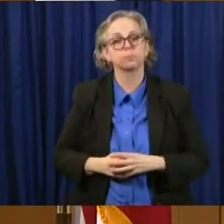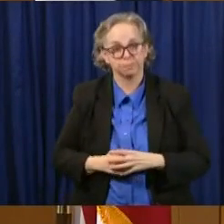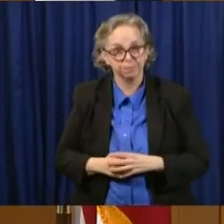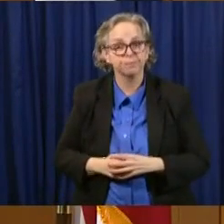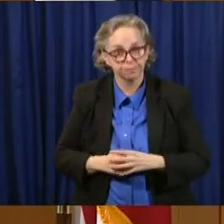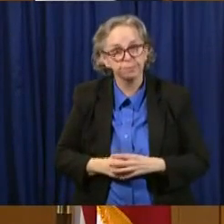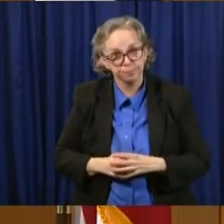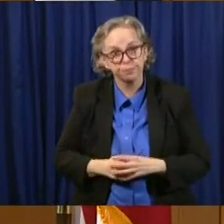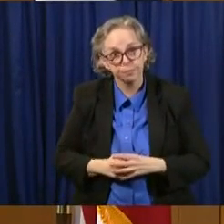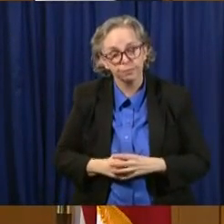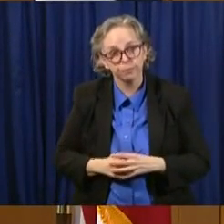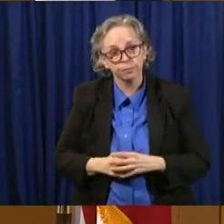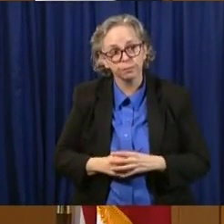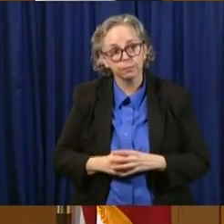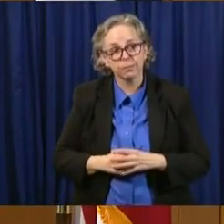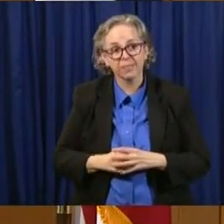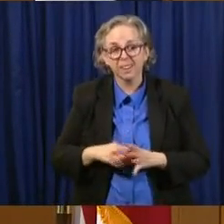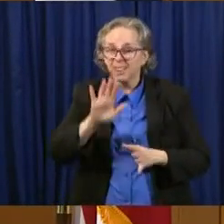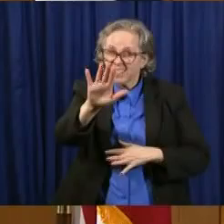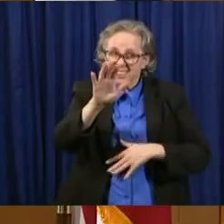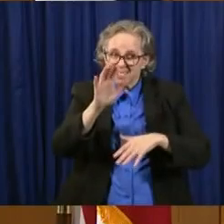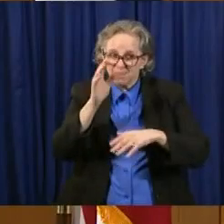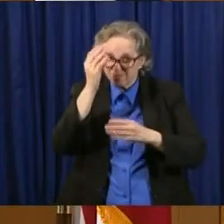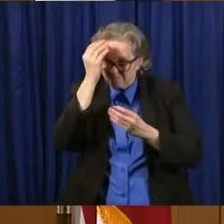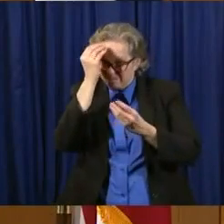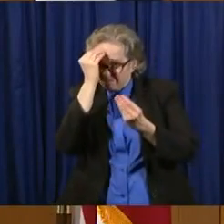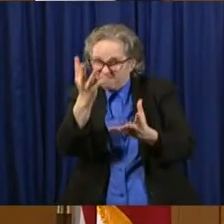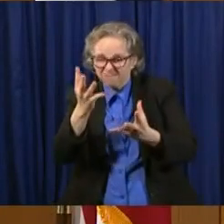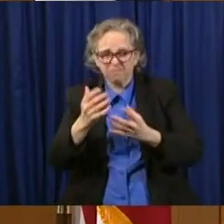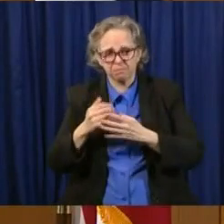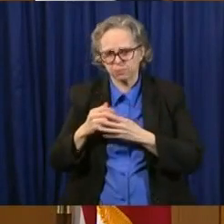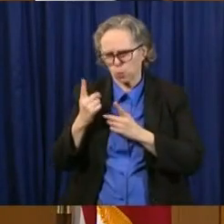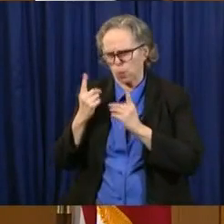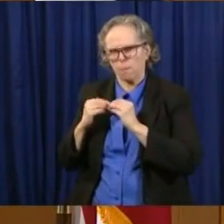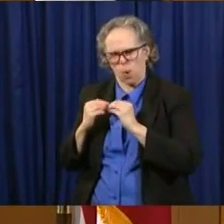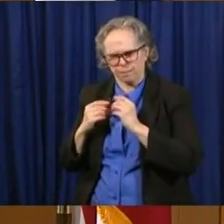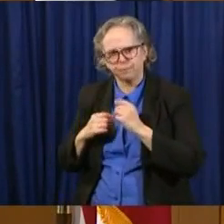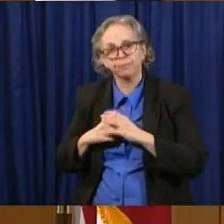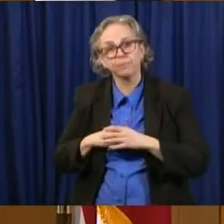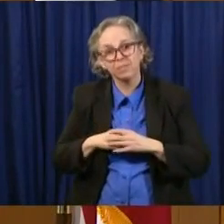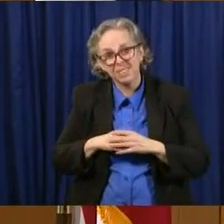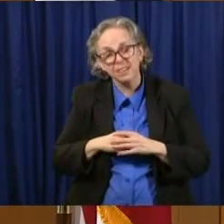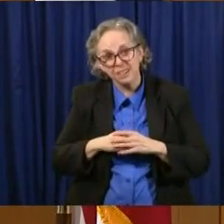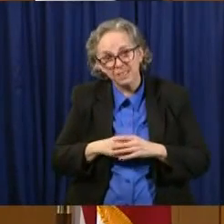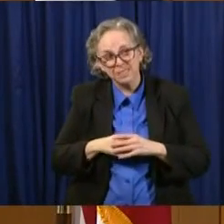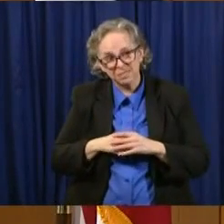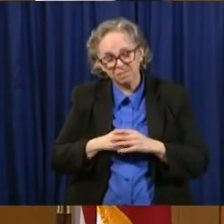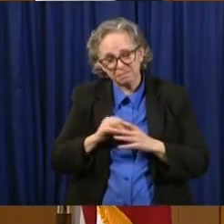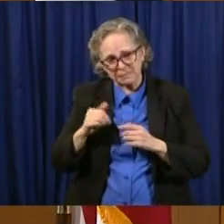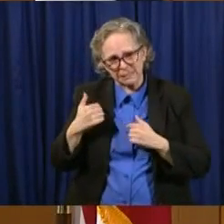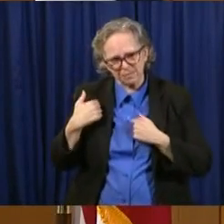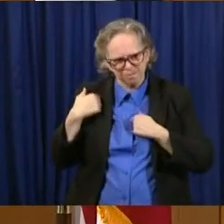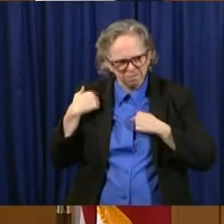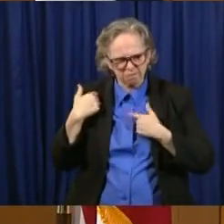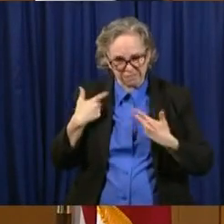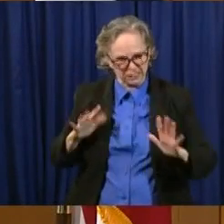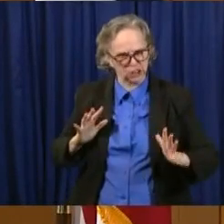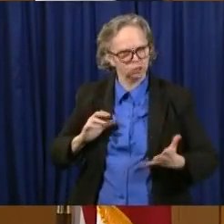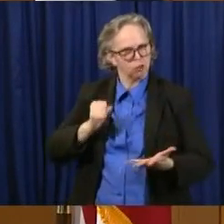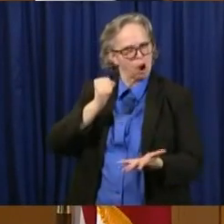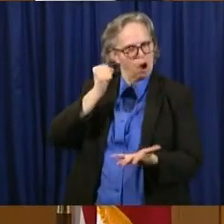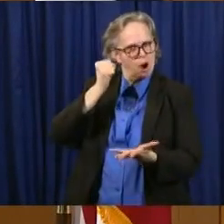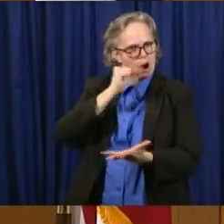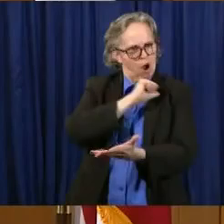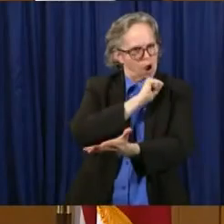let me add, uh, one other thing. Um, we are, I've authorized, uh, our prison